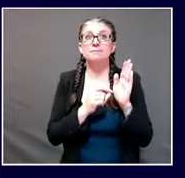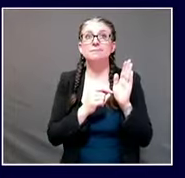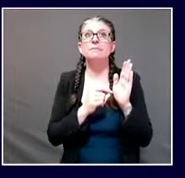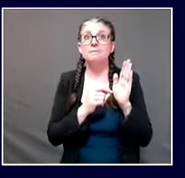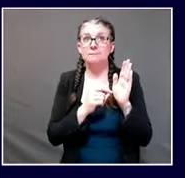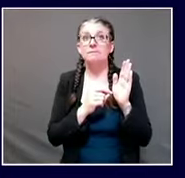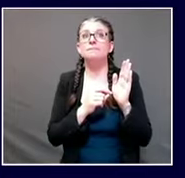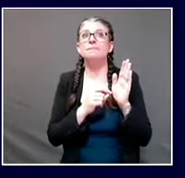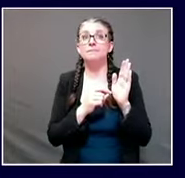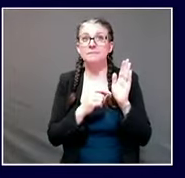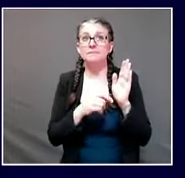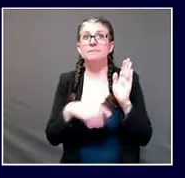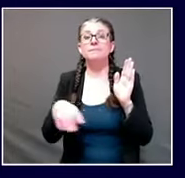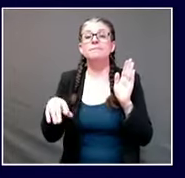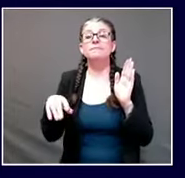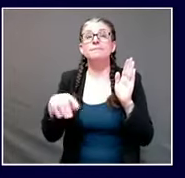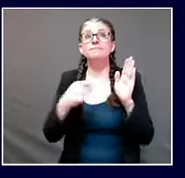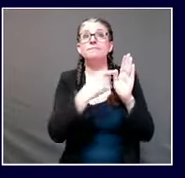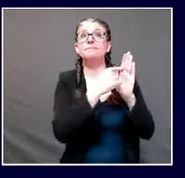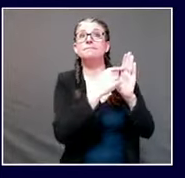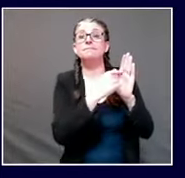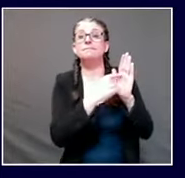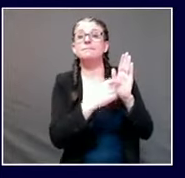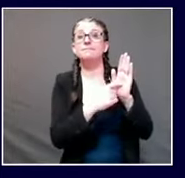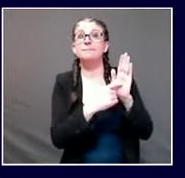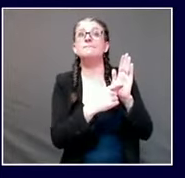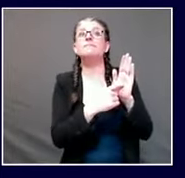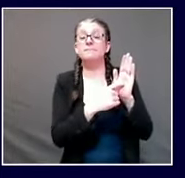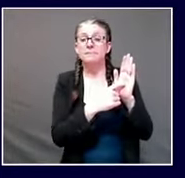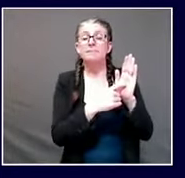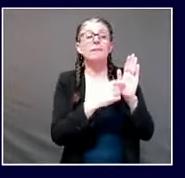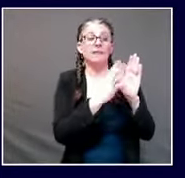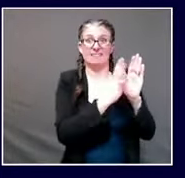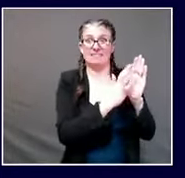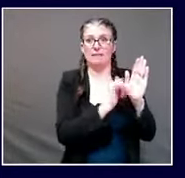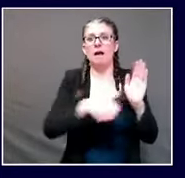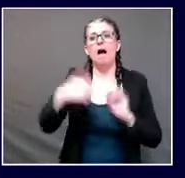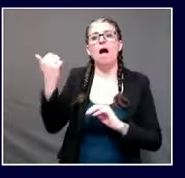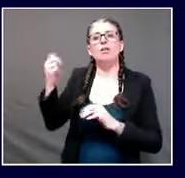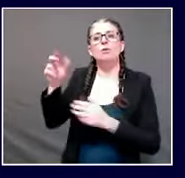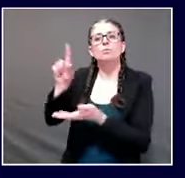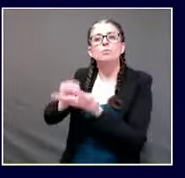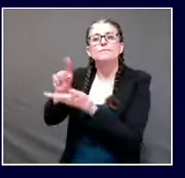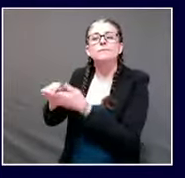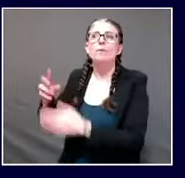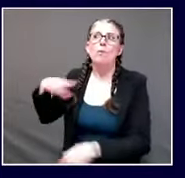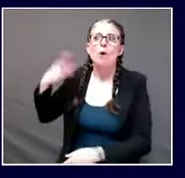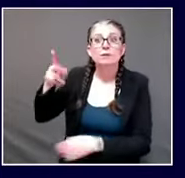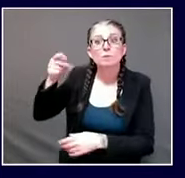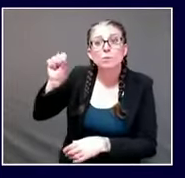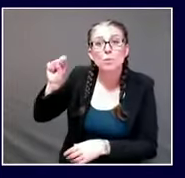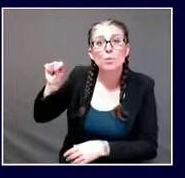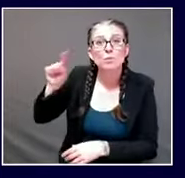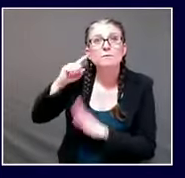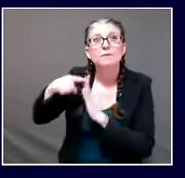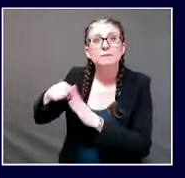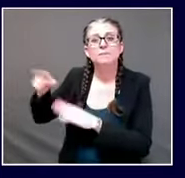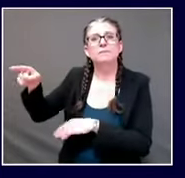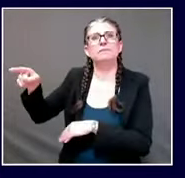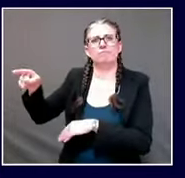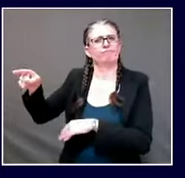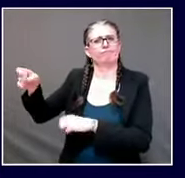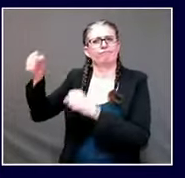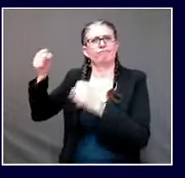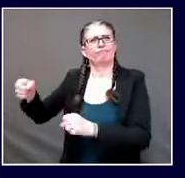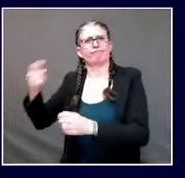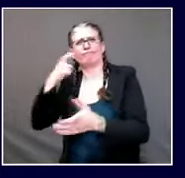for example in the washington post mask wearing in maine and uh has has been quite high and quite robust i don't recall exactly